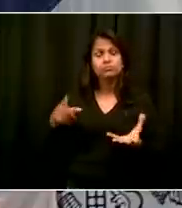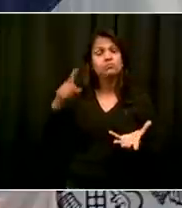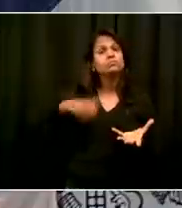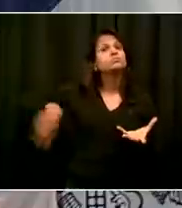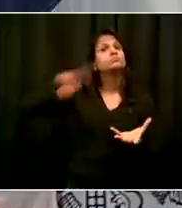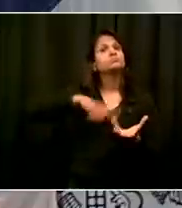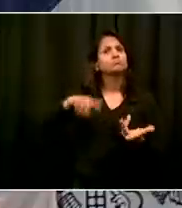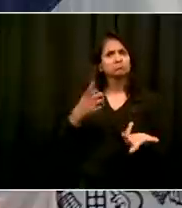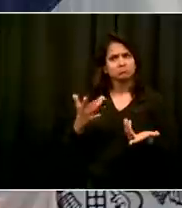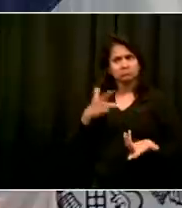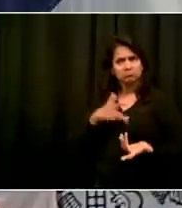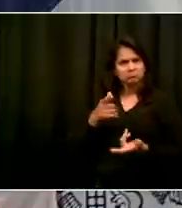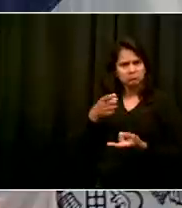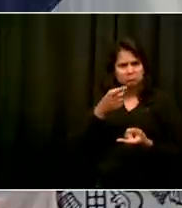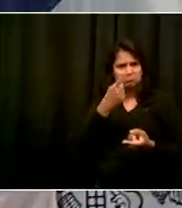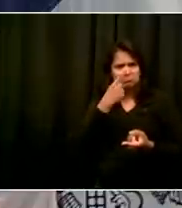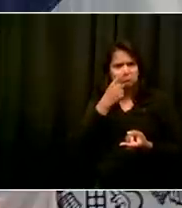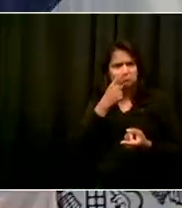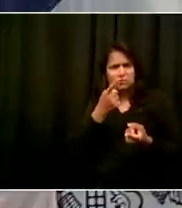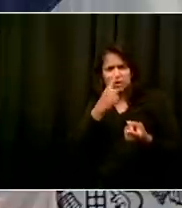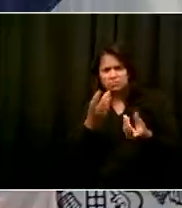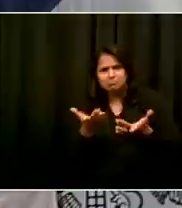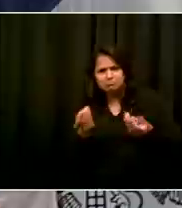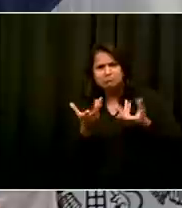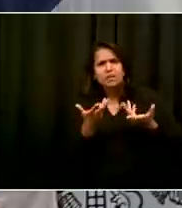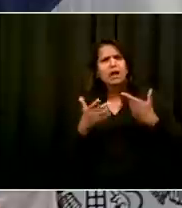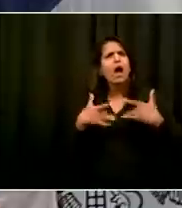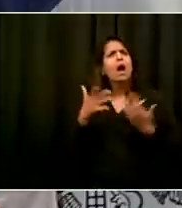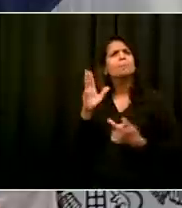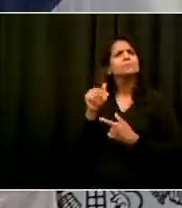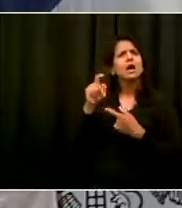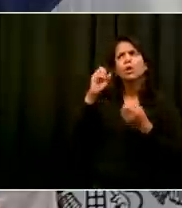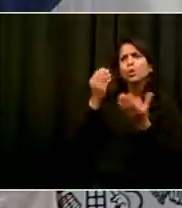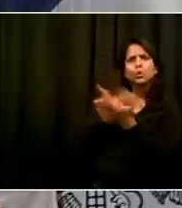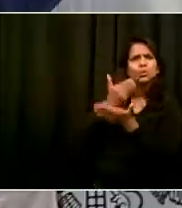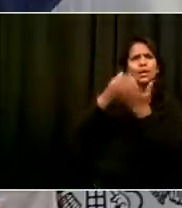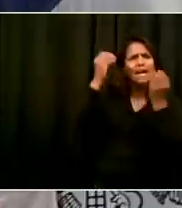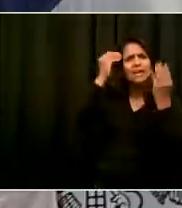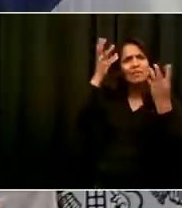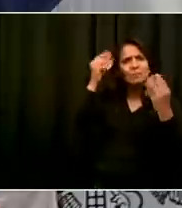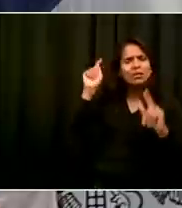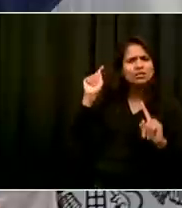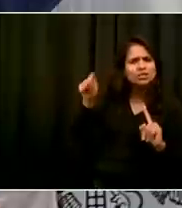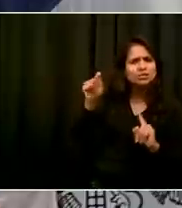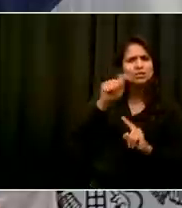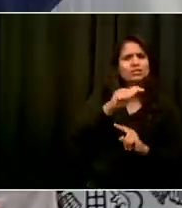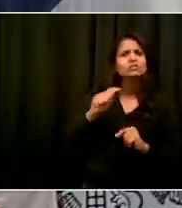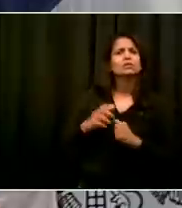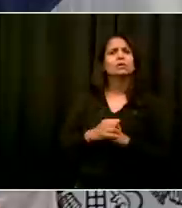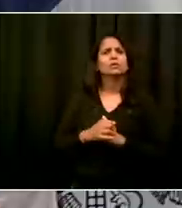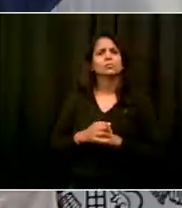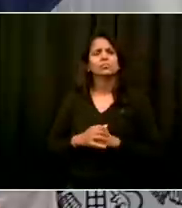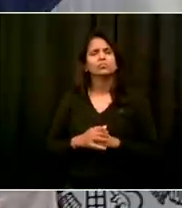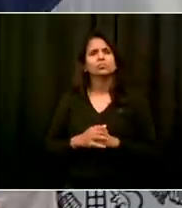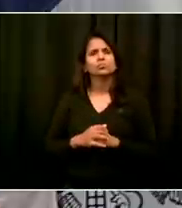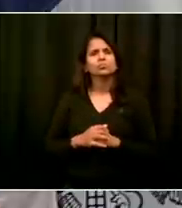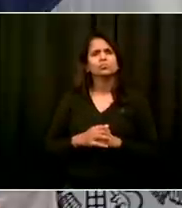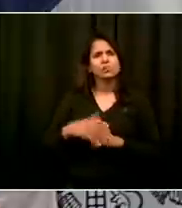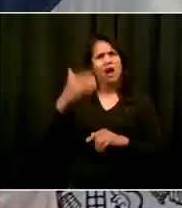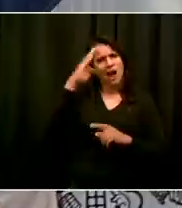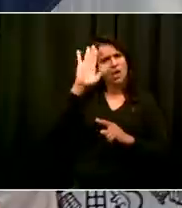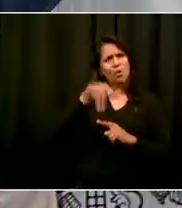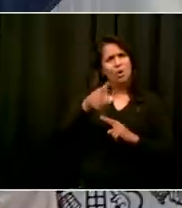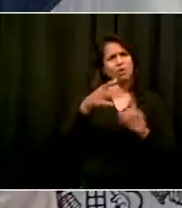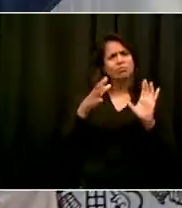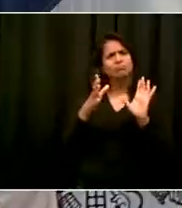Have there been any breakthroughs? I know early retirement was one you've been talking about borrowing from the state